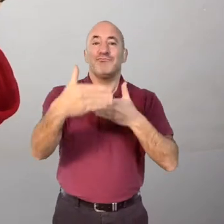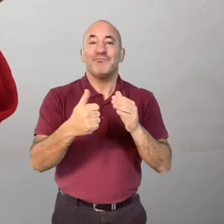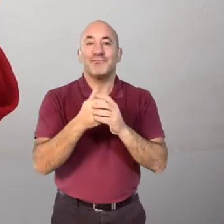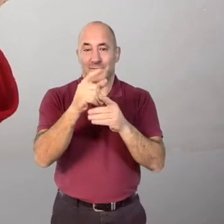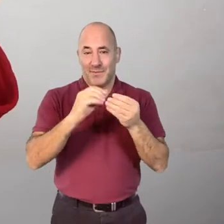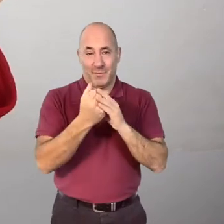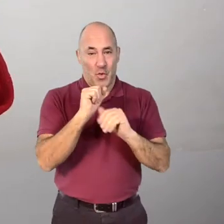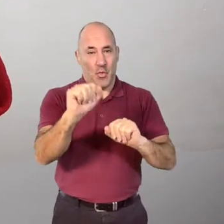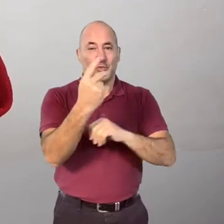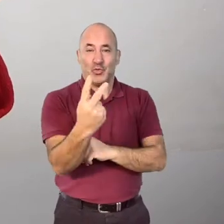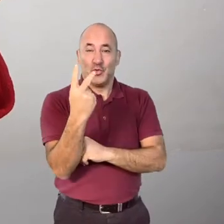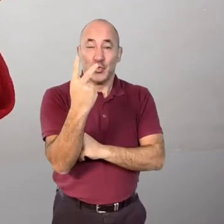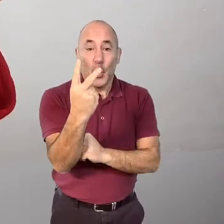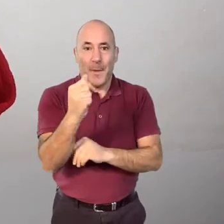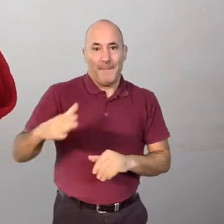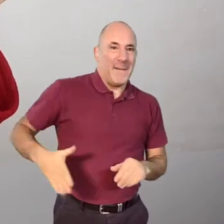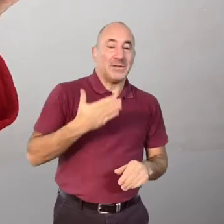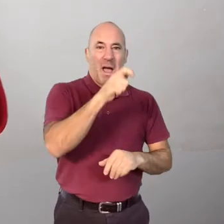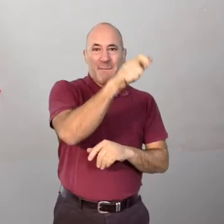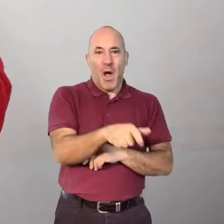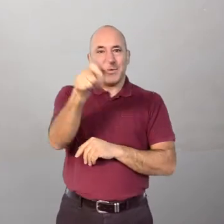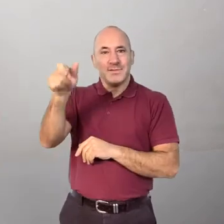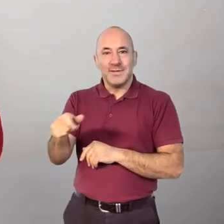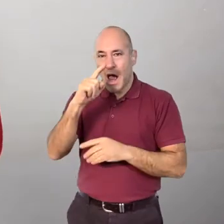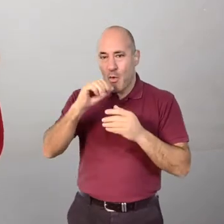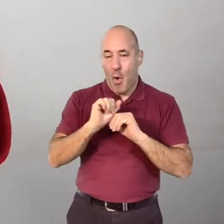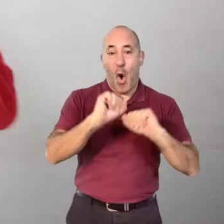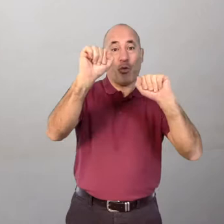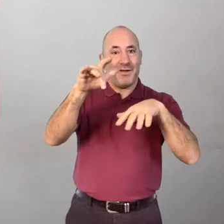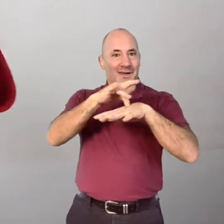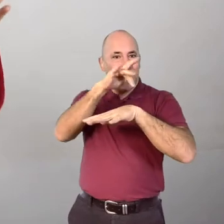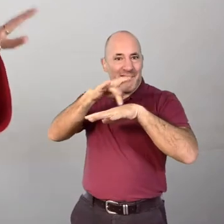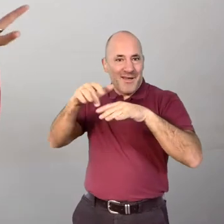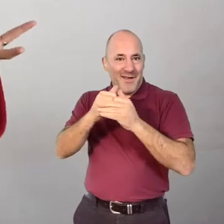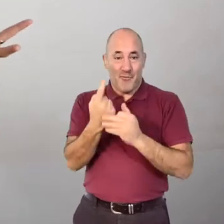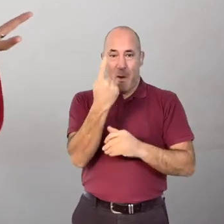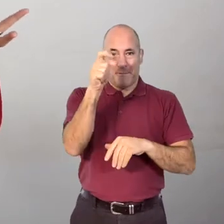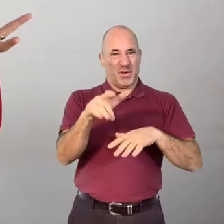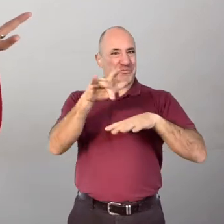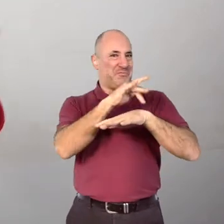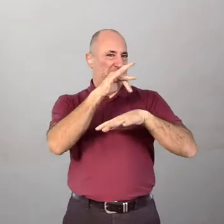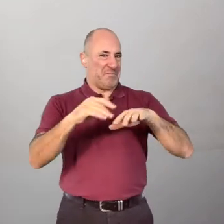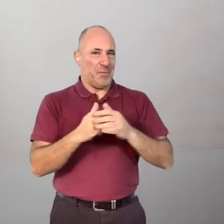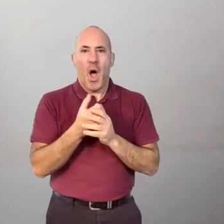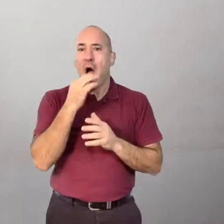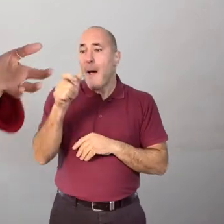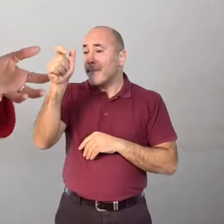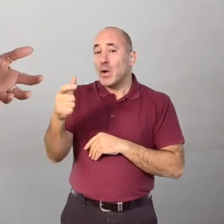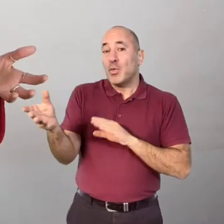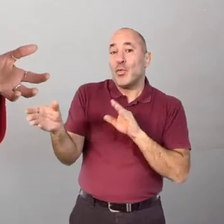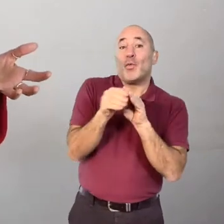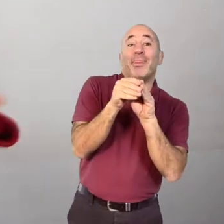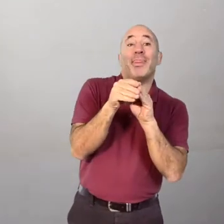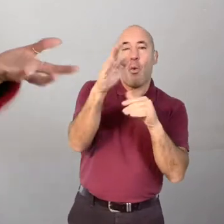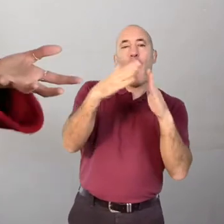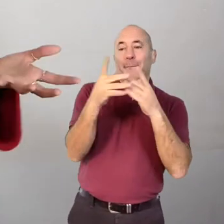two of your very own pantomime characters to either make your own show, your own one-person show, or find